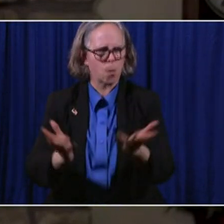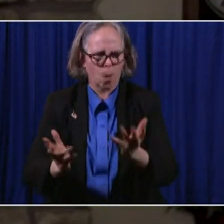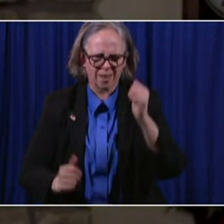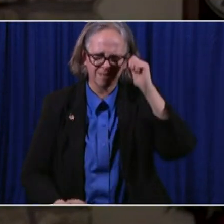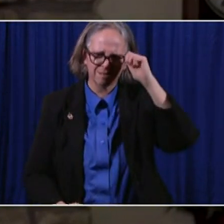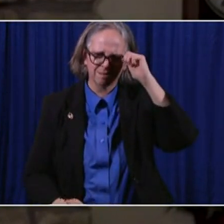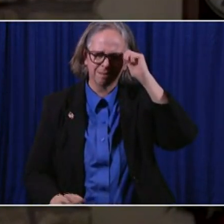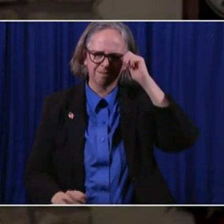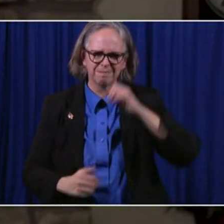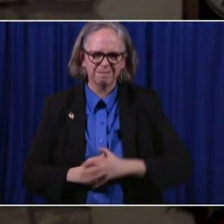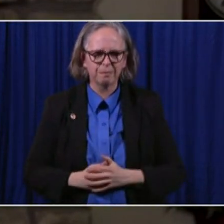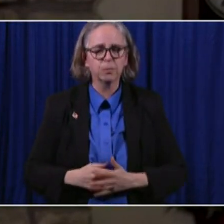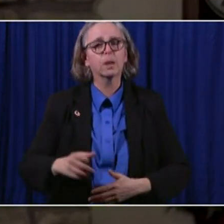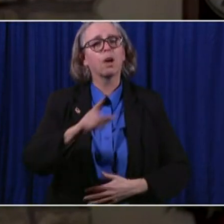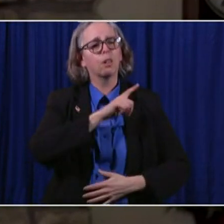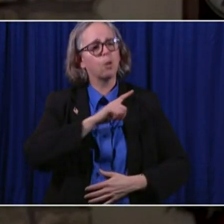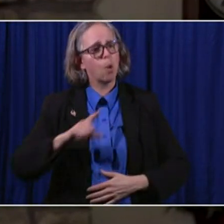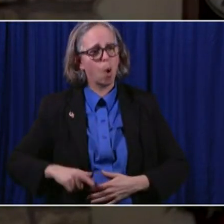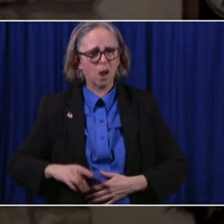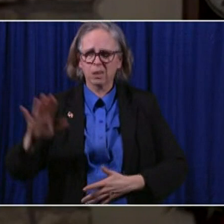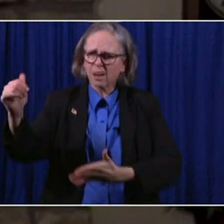Lord, have helped us remember